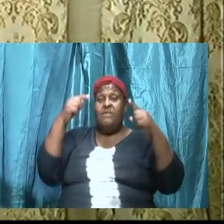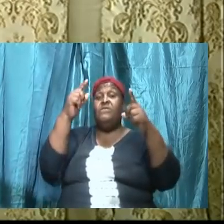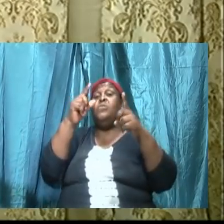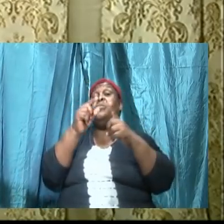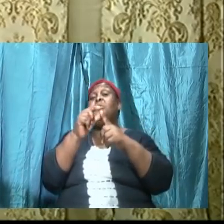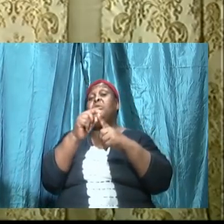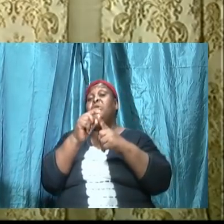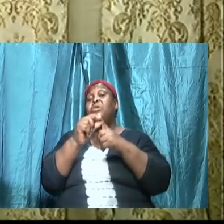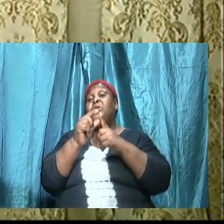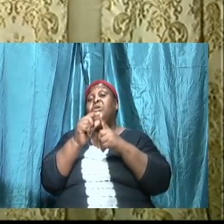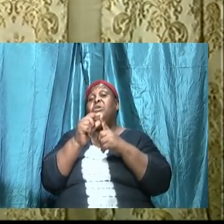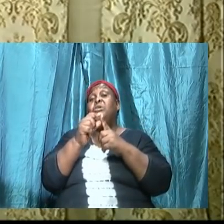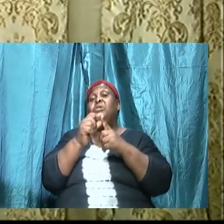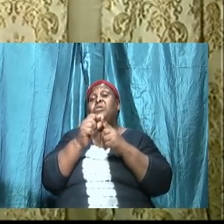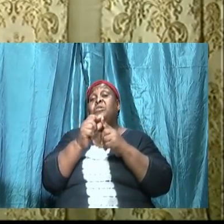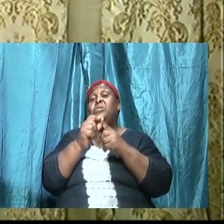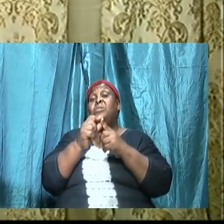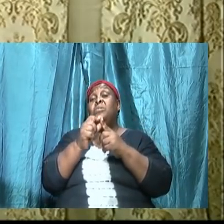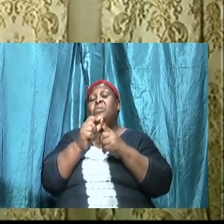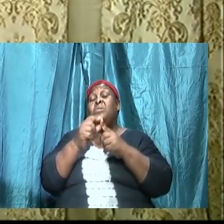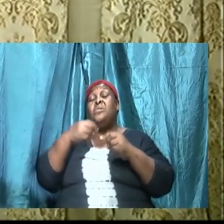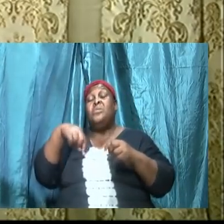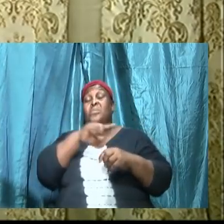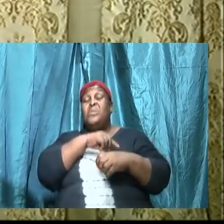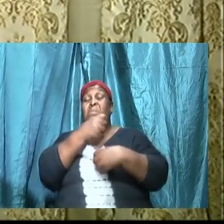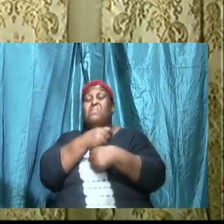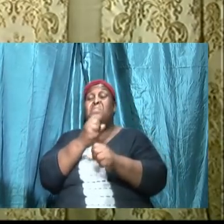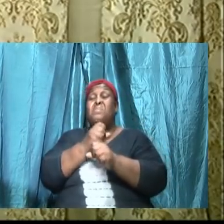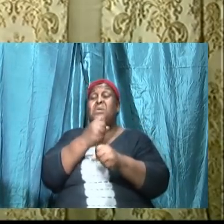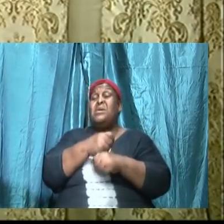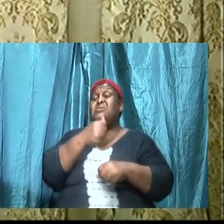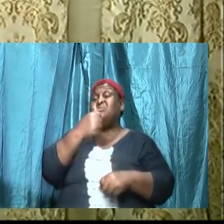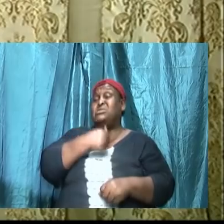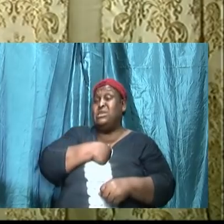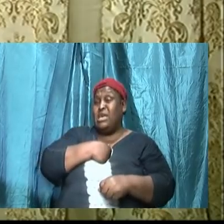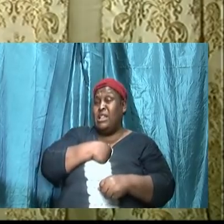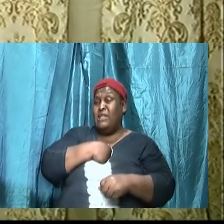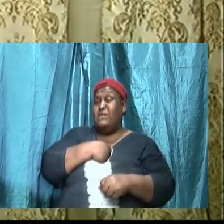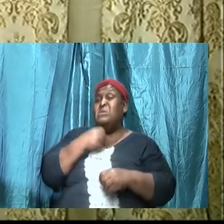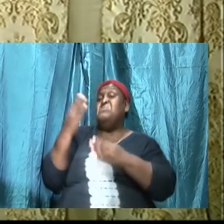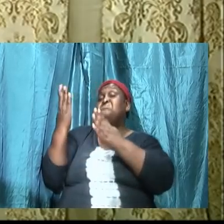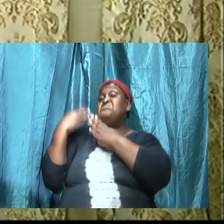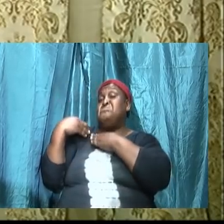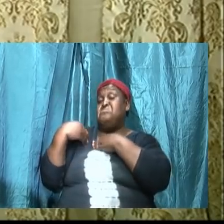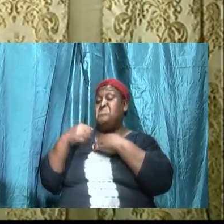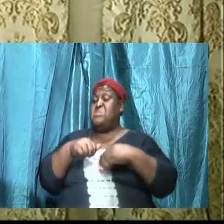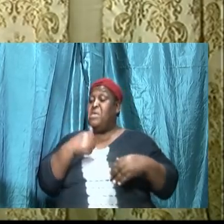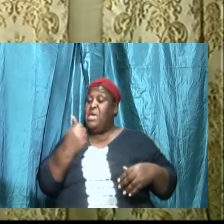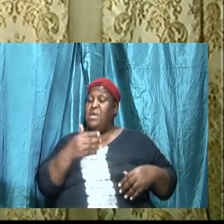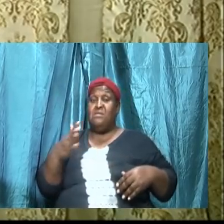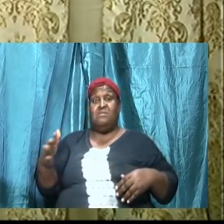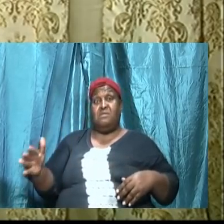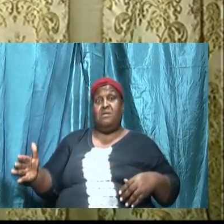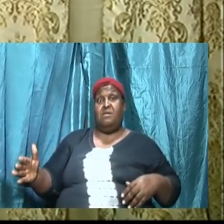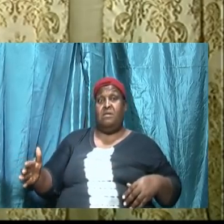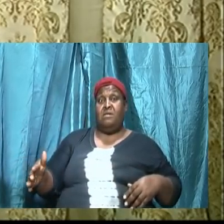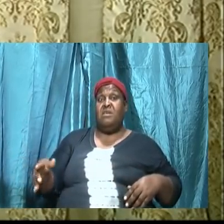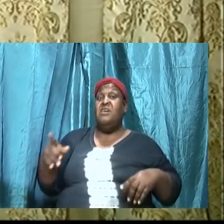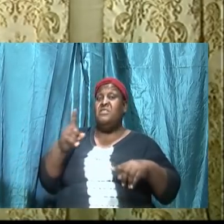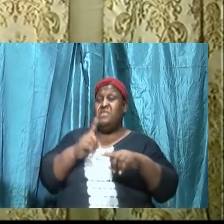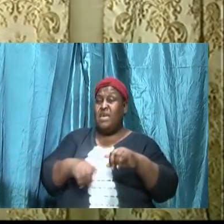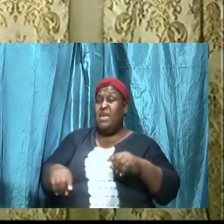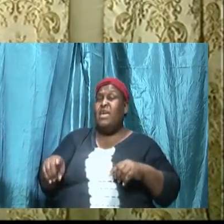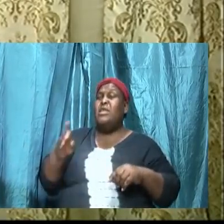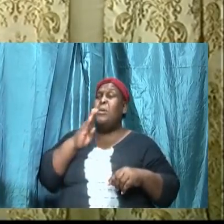we set ourselves up to accept anything and then be